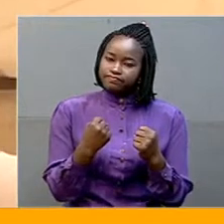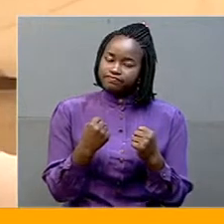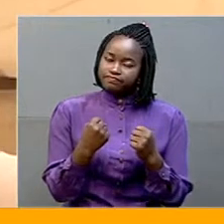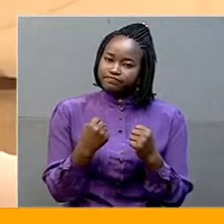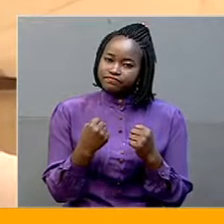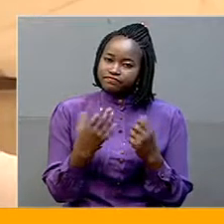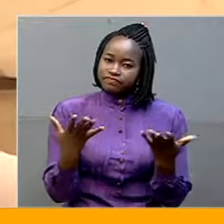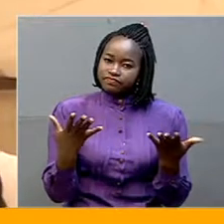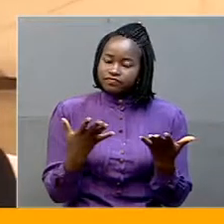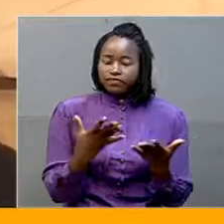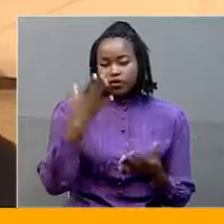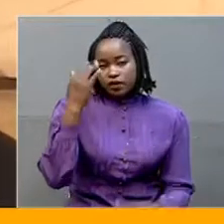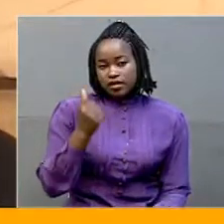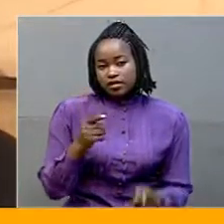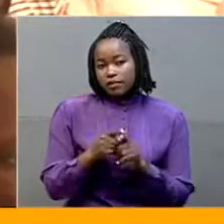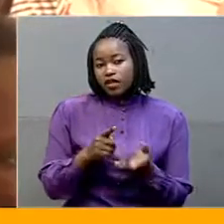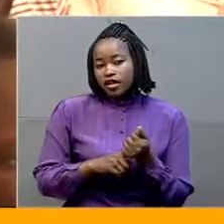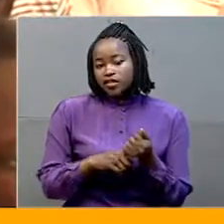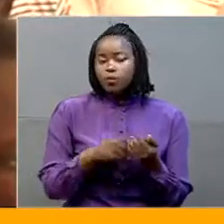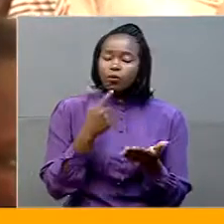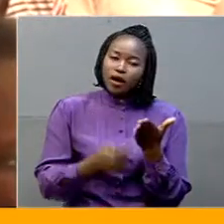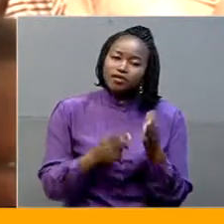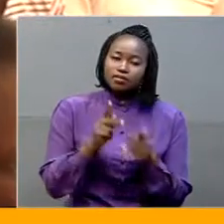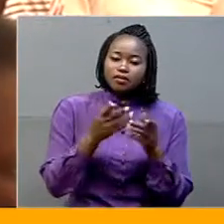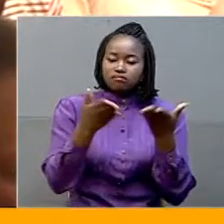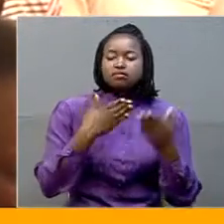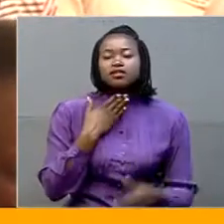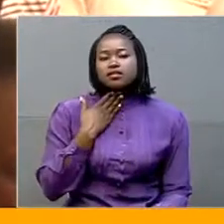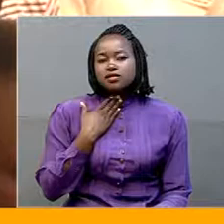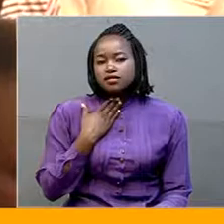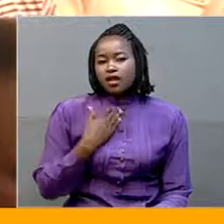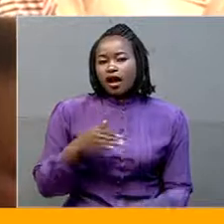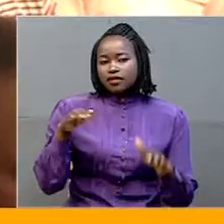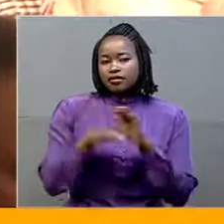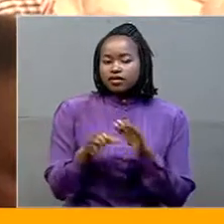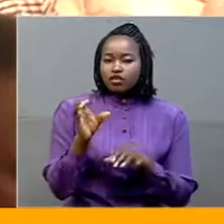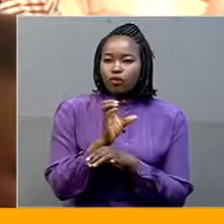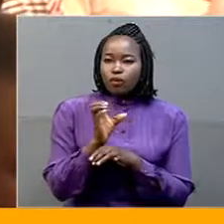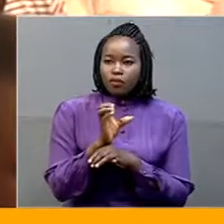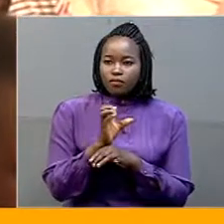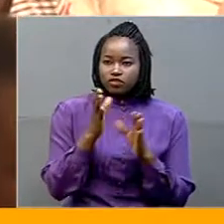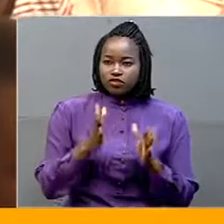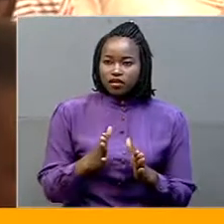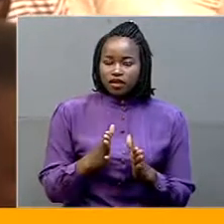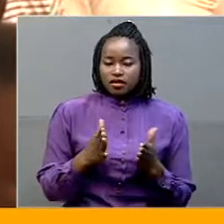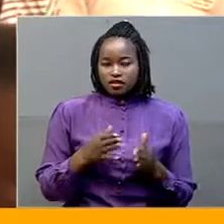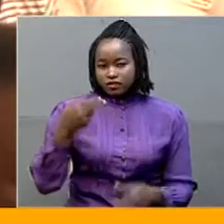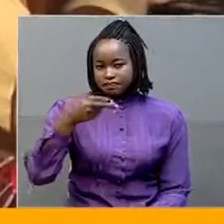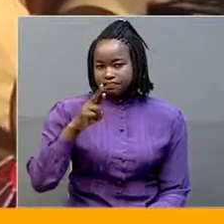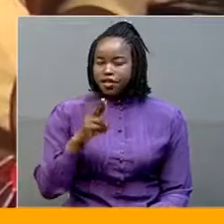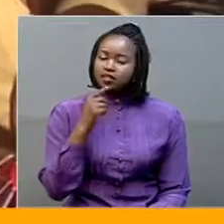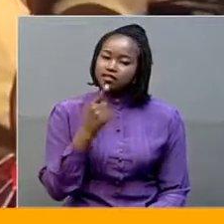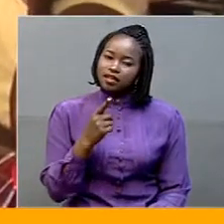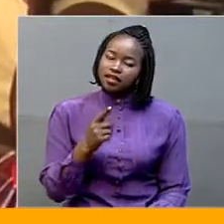what is required for our communities. The Assistant Commissioner Human Resource, Hope Biarwanga, calls for non-discrimination,